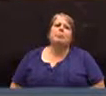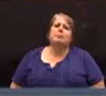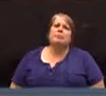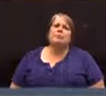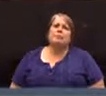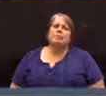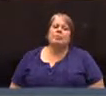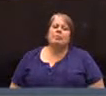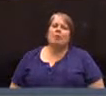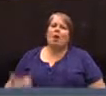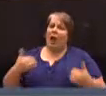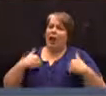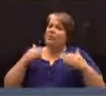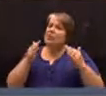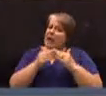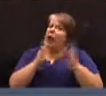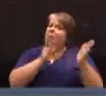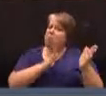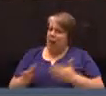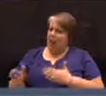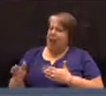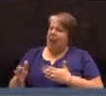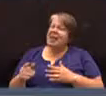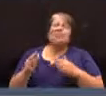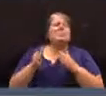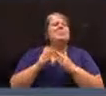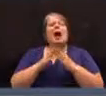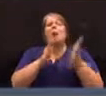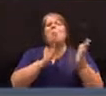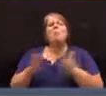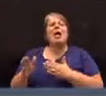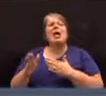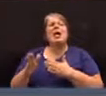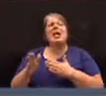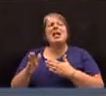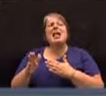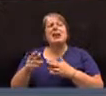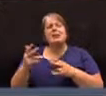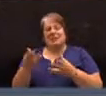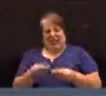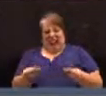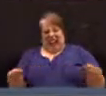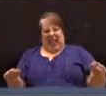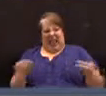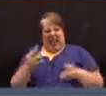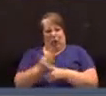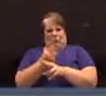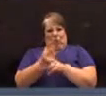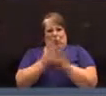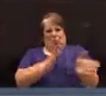We have a town plan, but a town plan is essentially a land use planning